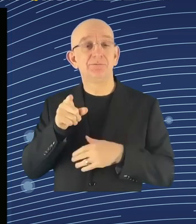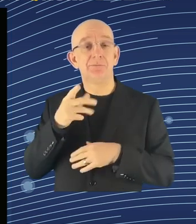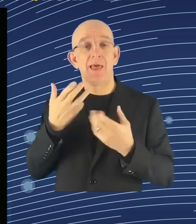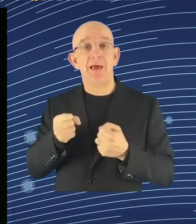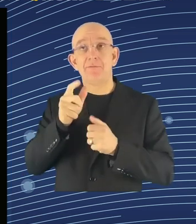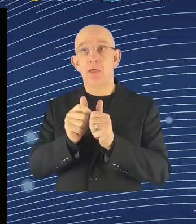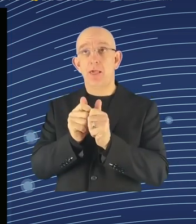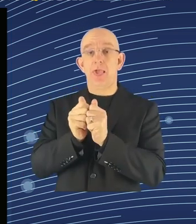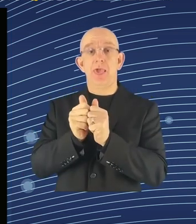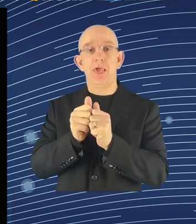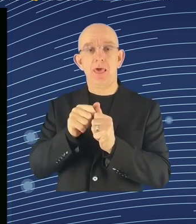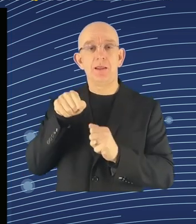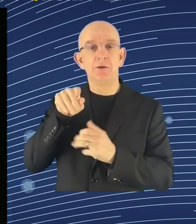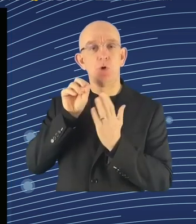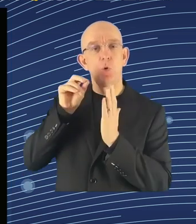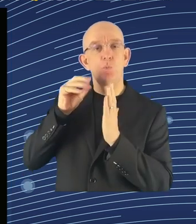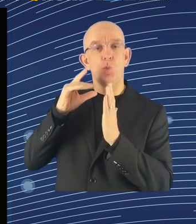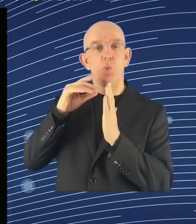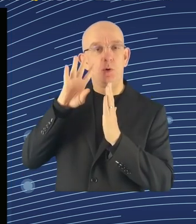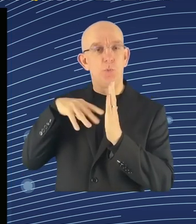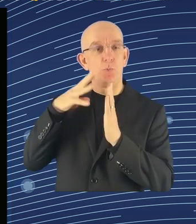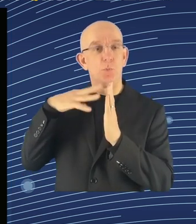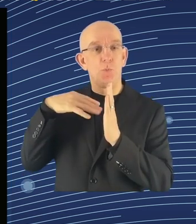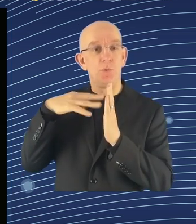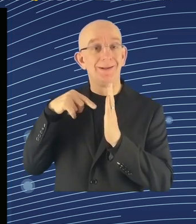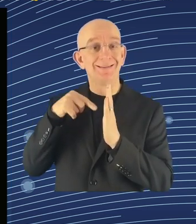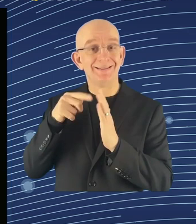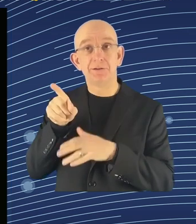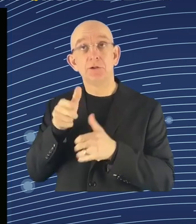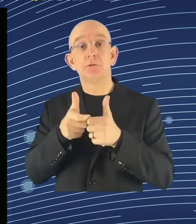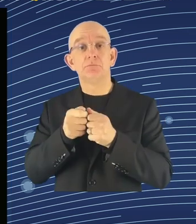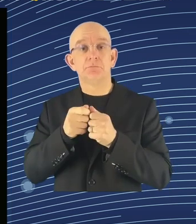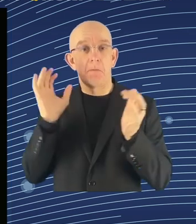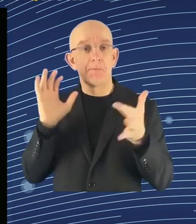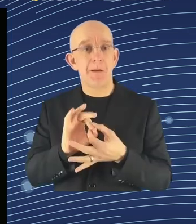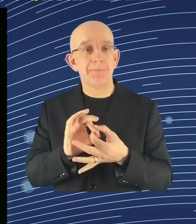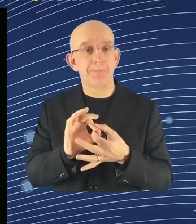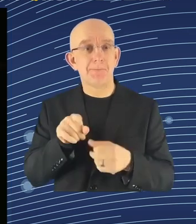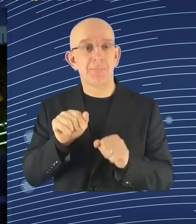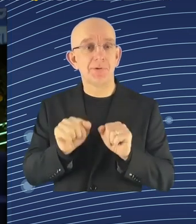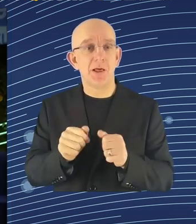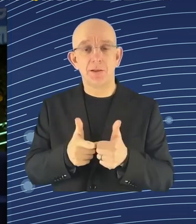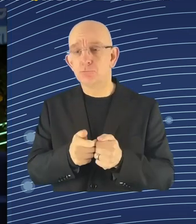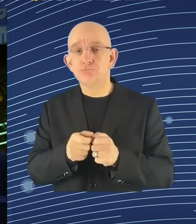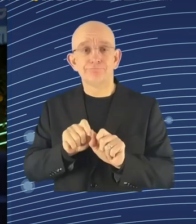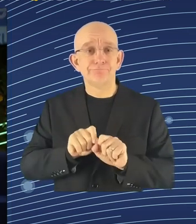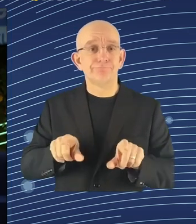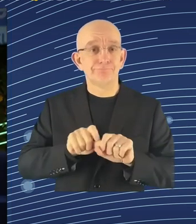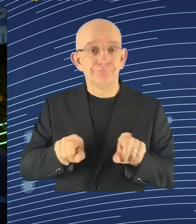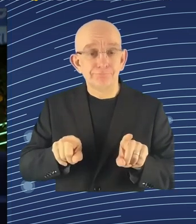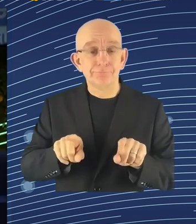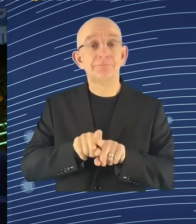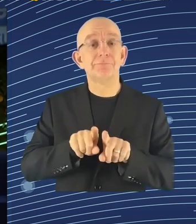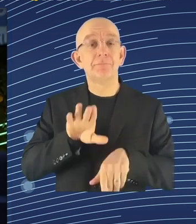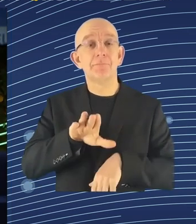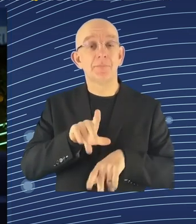of X, former Twitter, and make use of the live photo feed on Flickr. Interpretation to and from English,